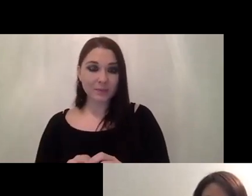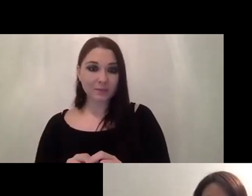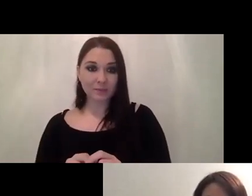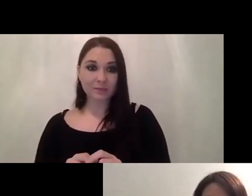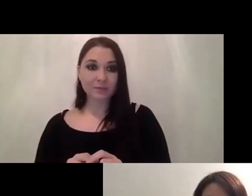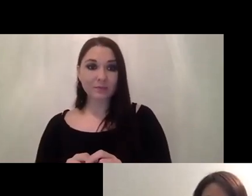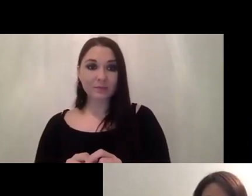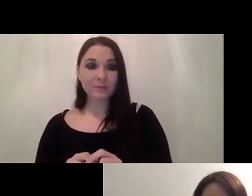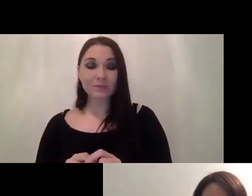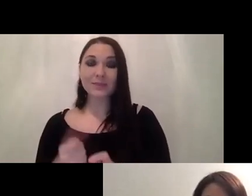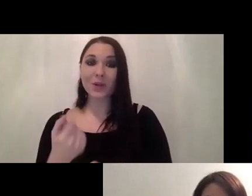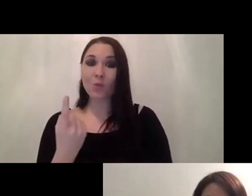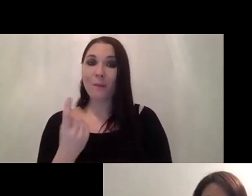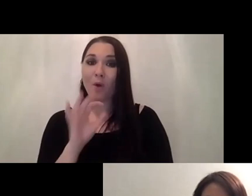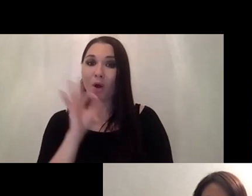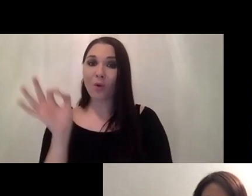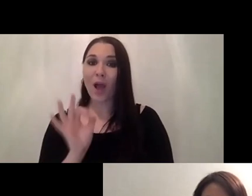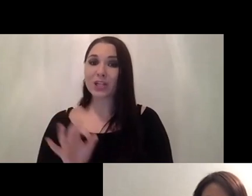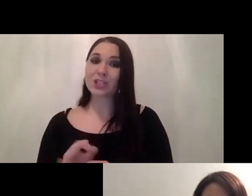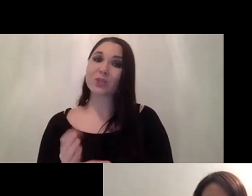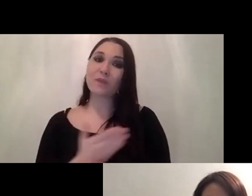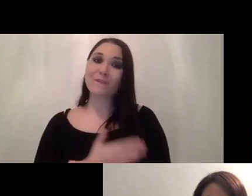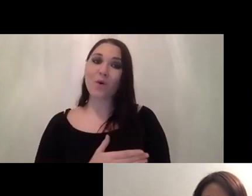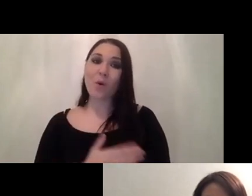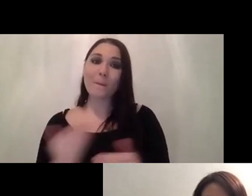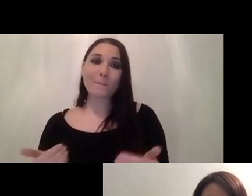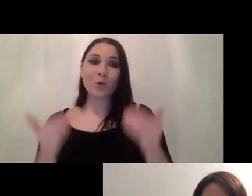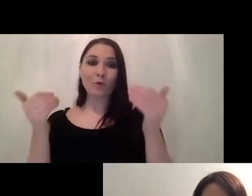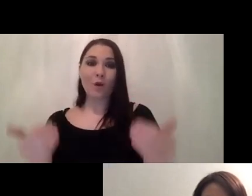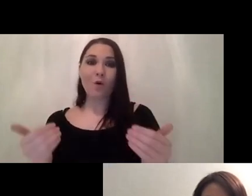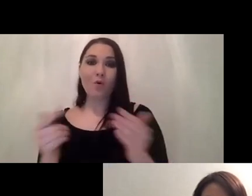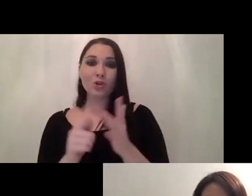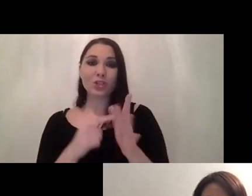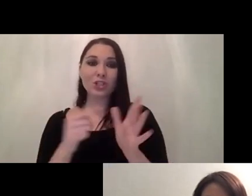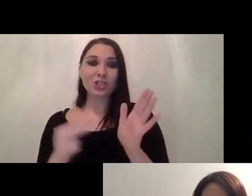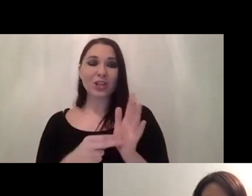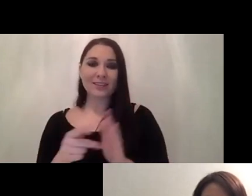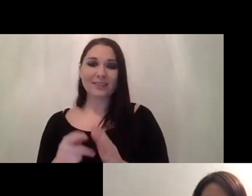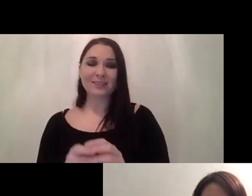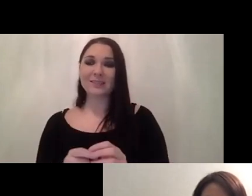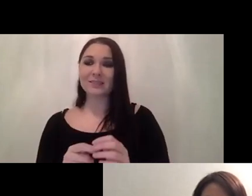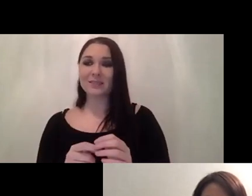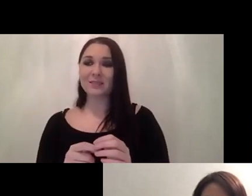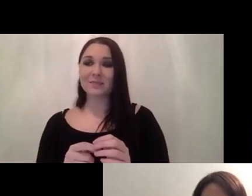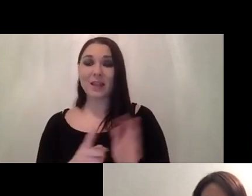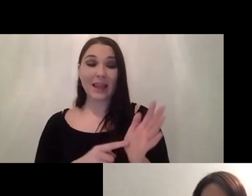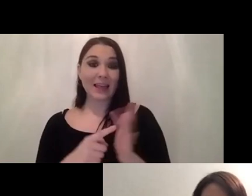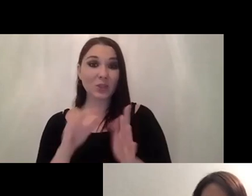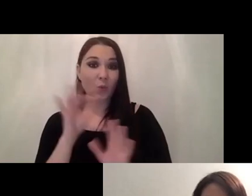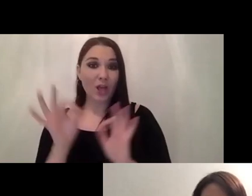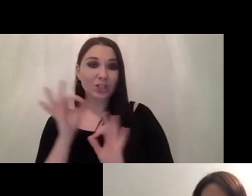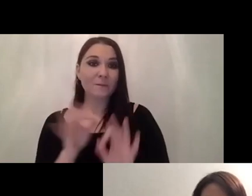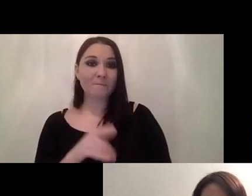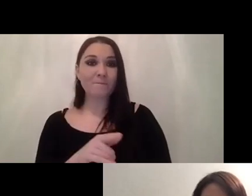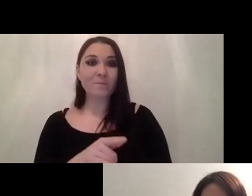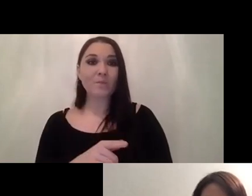we'll go one one more question for you rodrigo before we move on to john lee's question uh this one was from a run and he asked can you